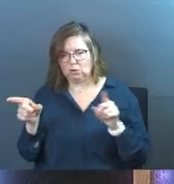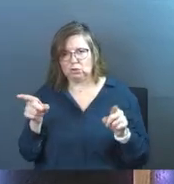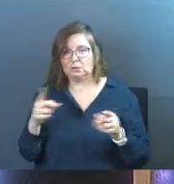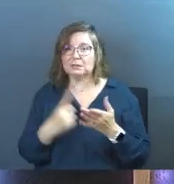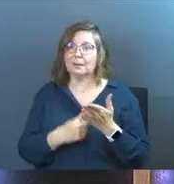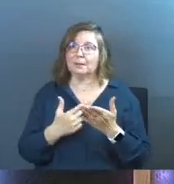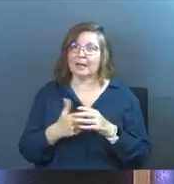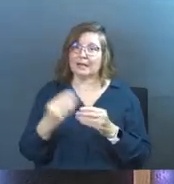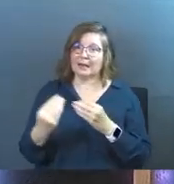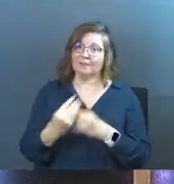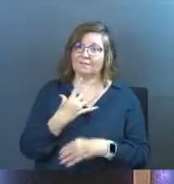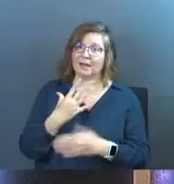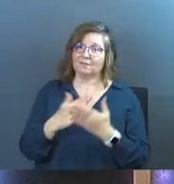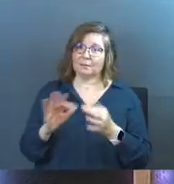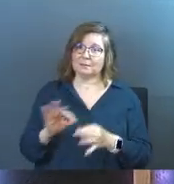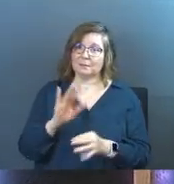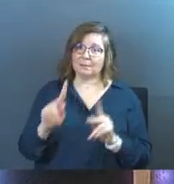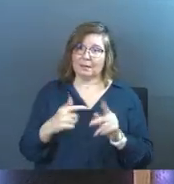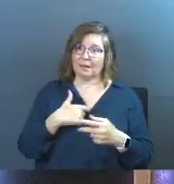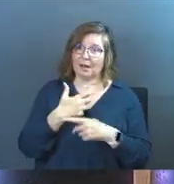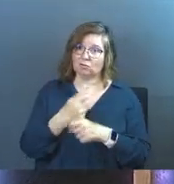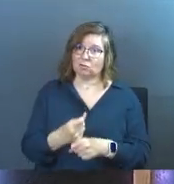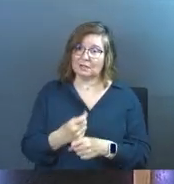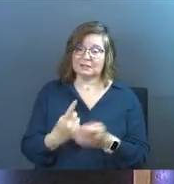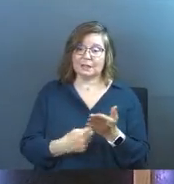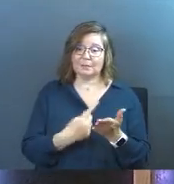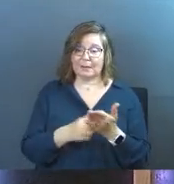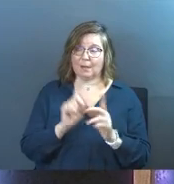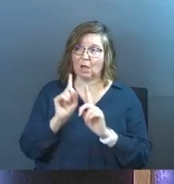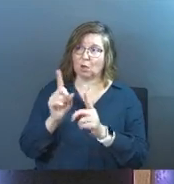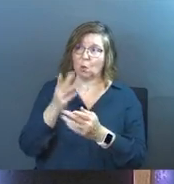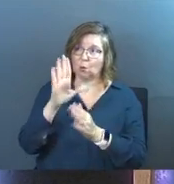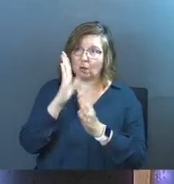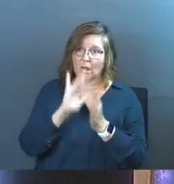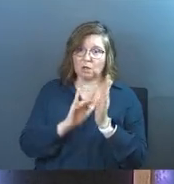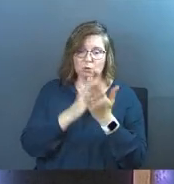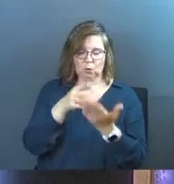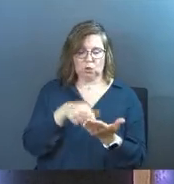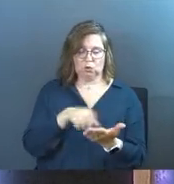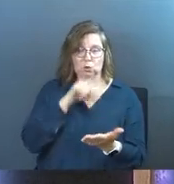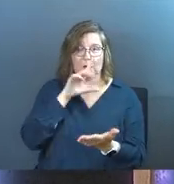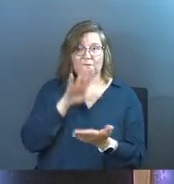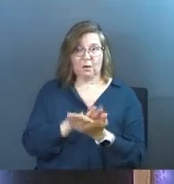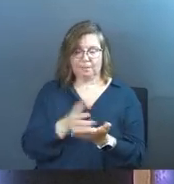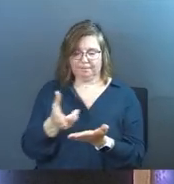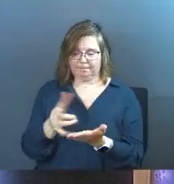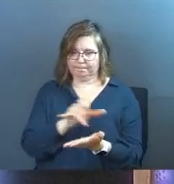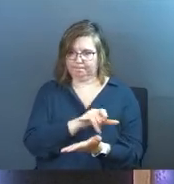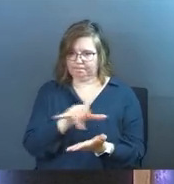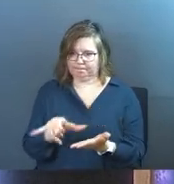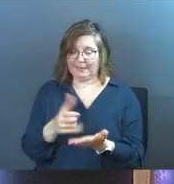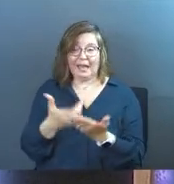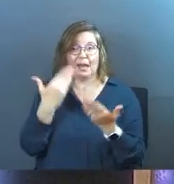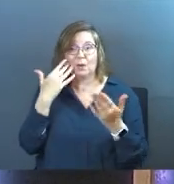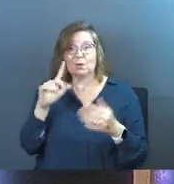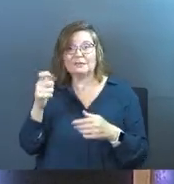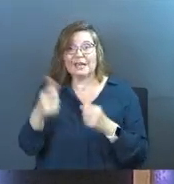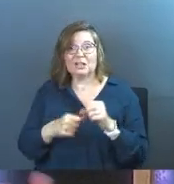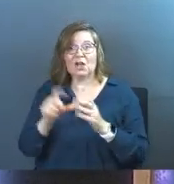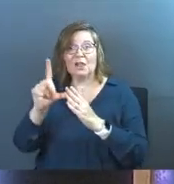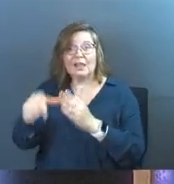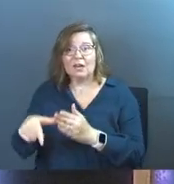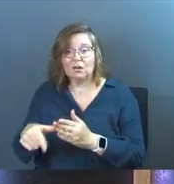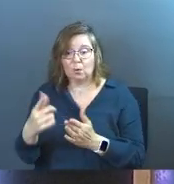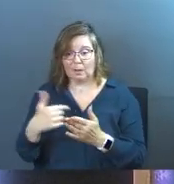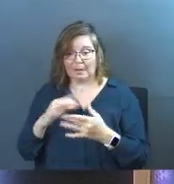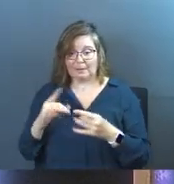And sometimes I get advice from spiritual people I trust. Sometimes I go to God's word to confirm it. Sometimes I don't know till 10 years later.